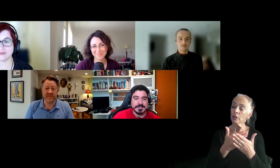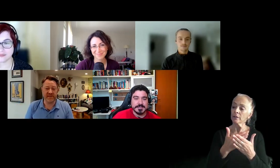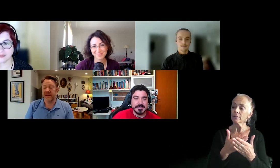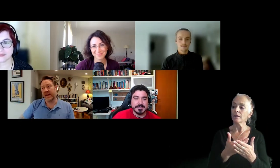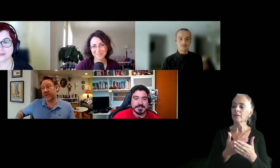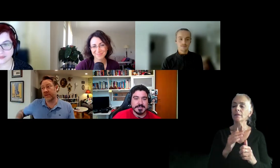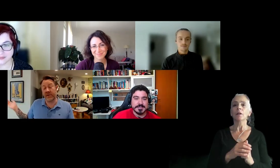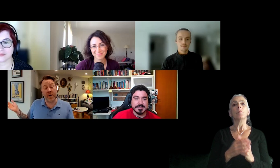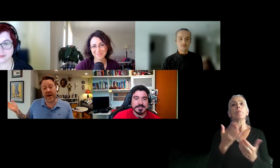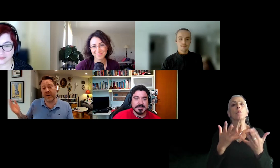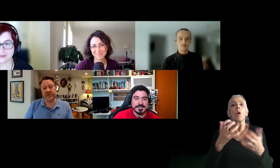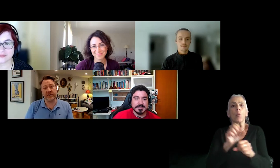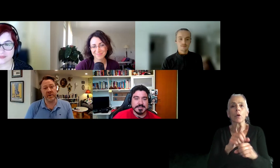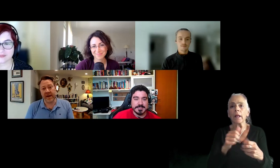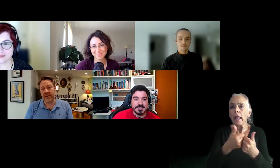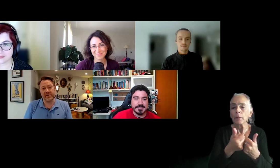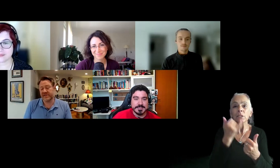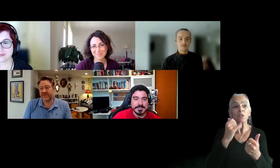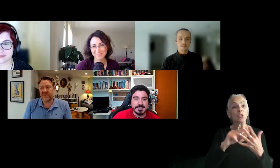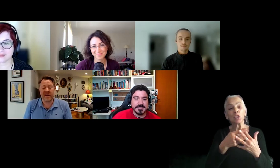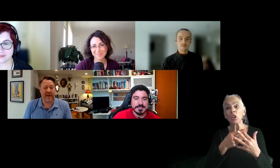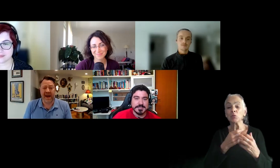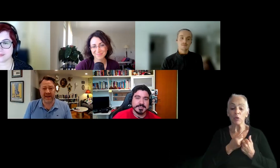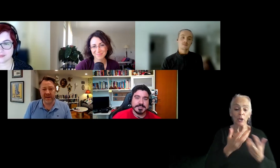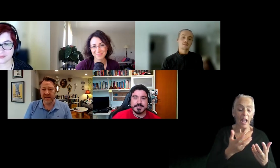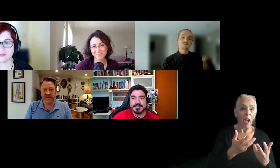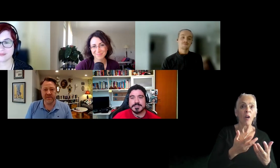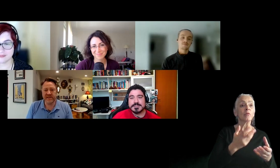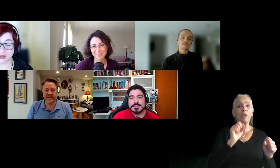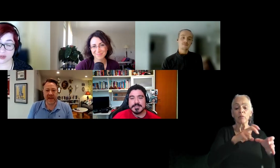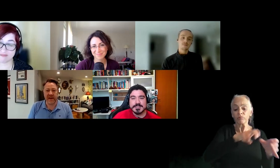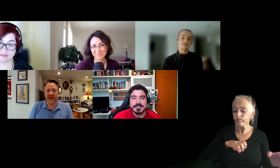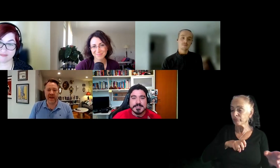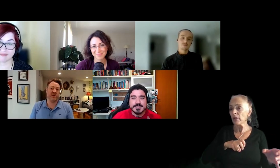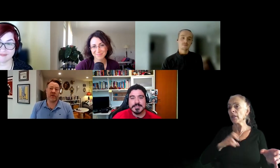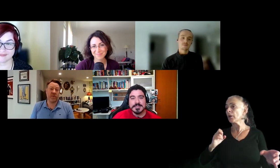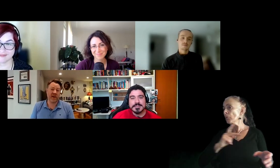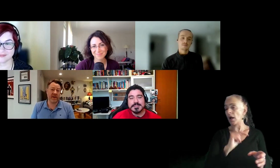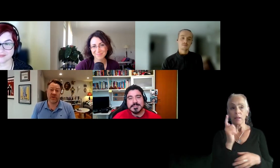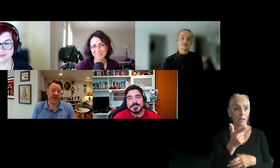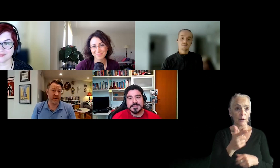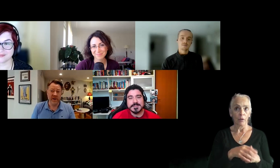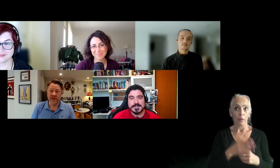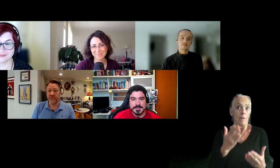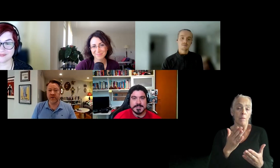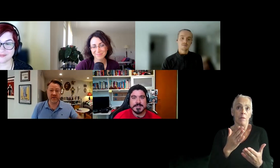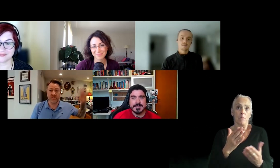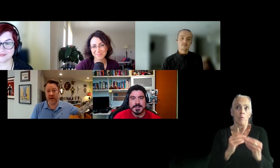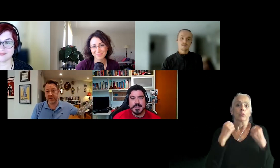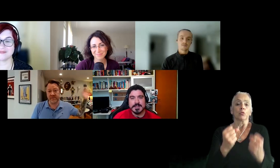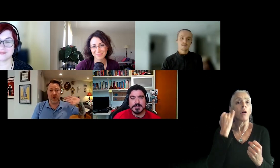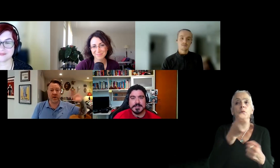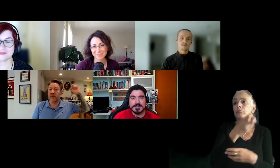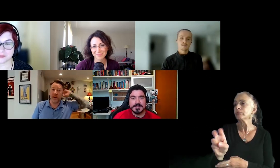to be in games, if you're there for a while and you're starting to burn out, just, you can come back. There's no reason you can't. And actually you might come back stronger. You know, if you go